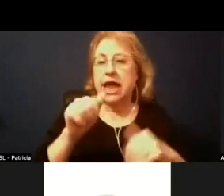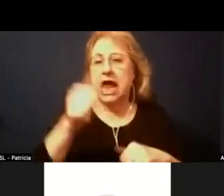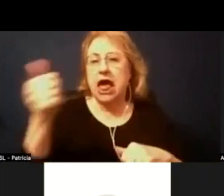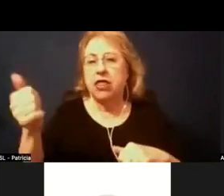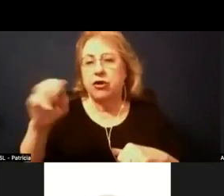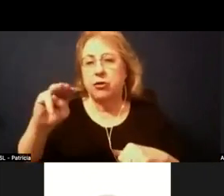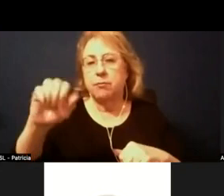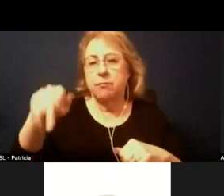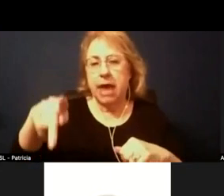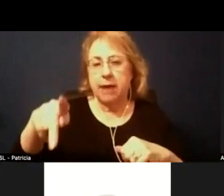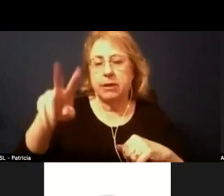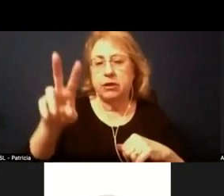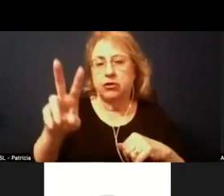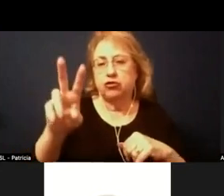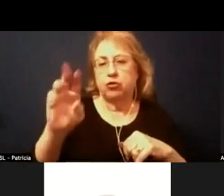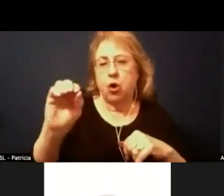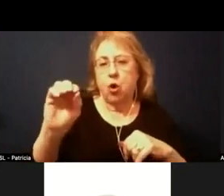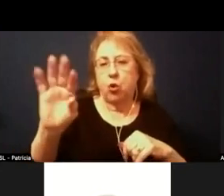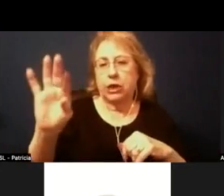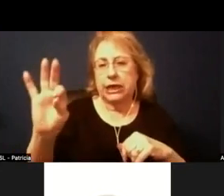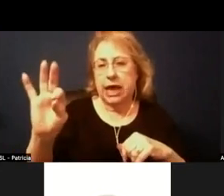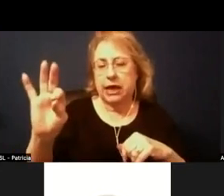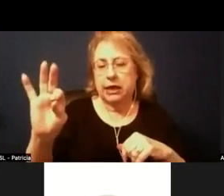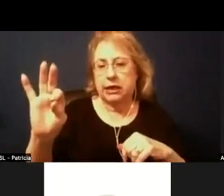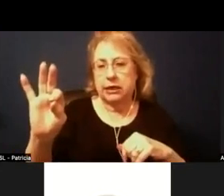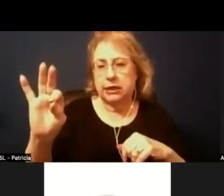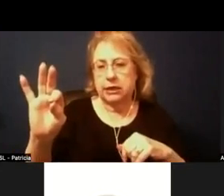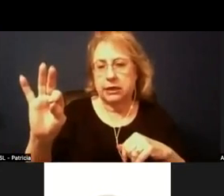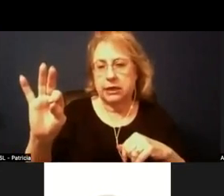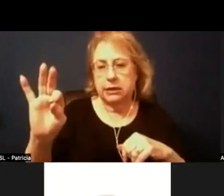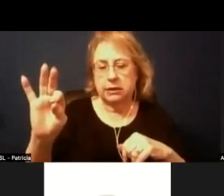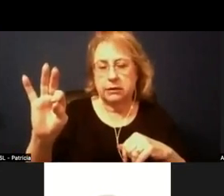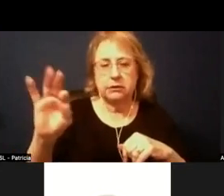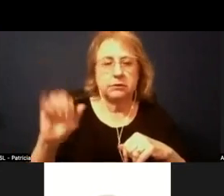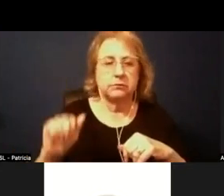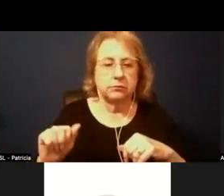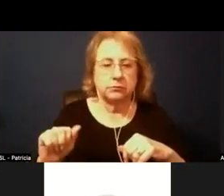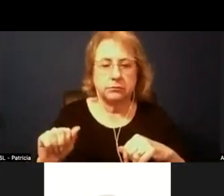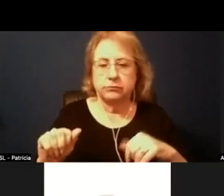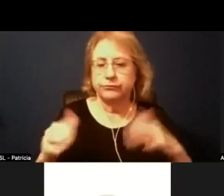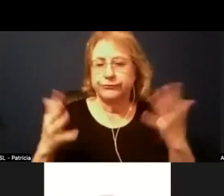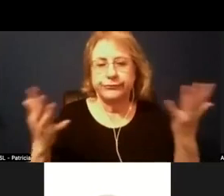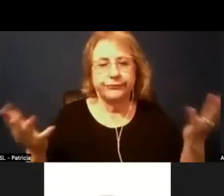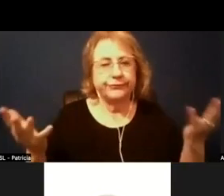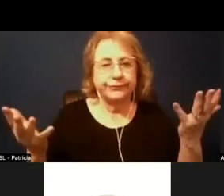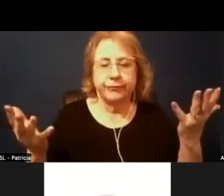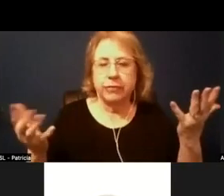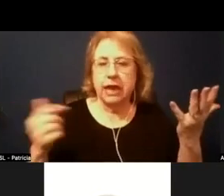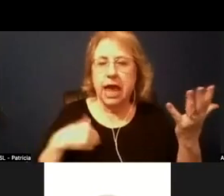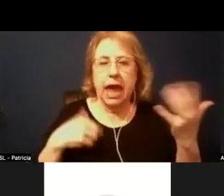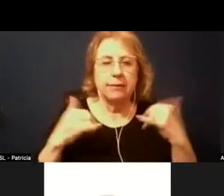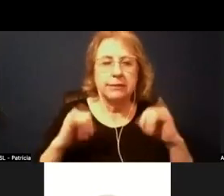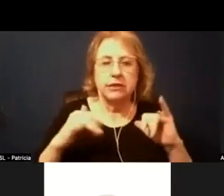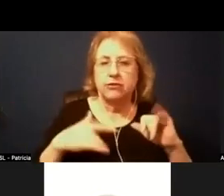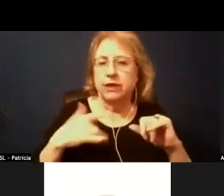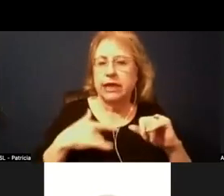209 you know represented um I'm still feeling the same